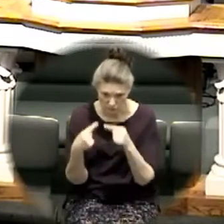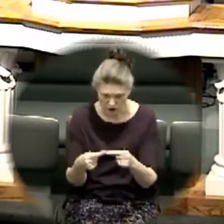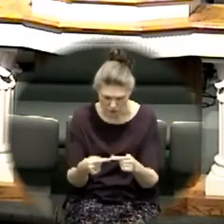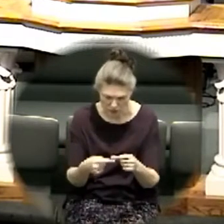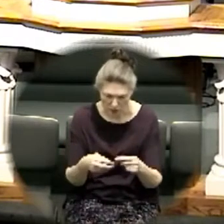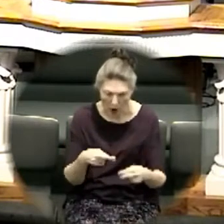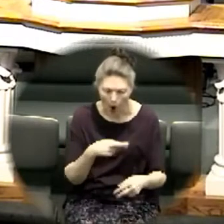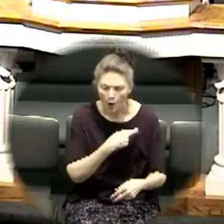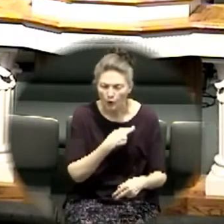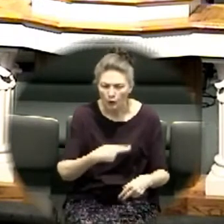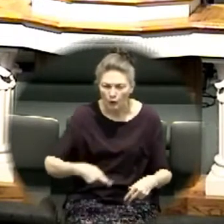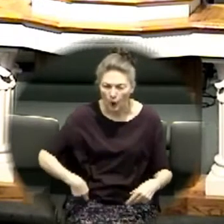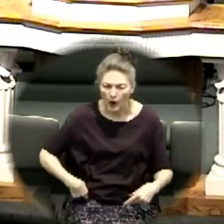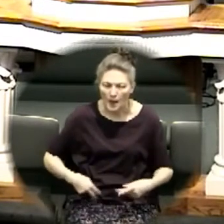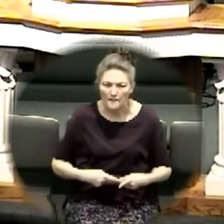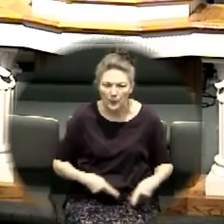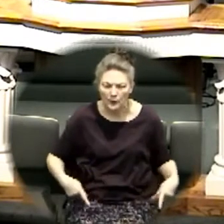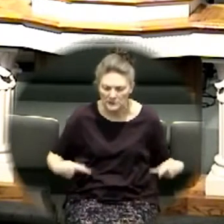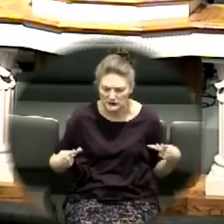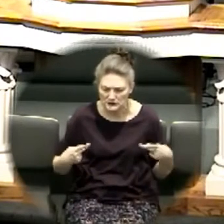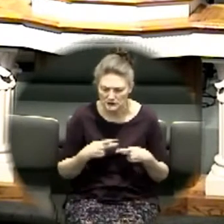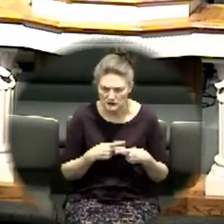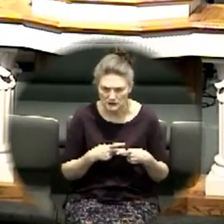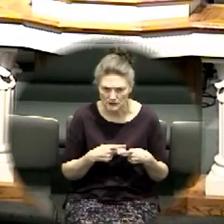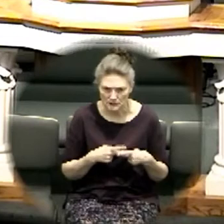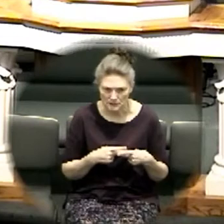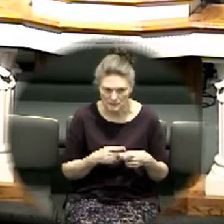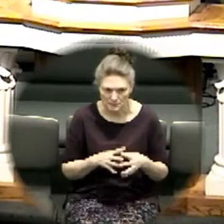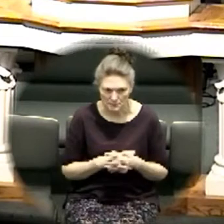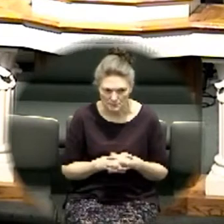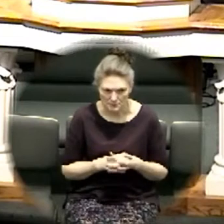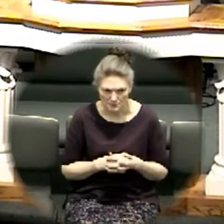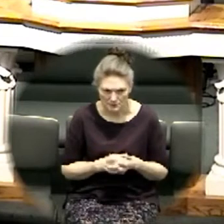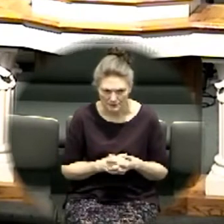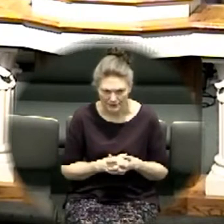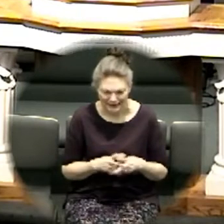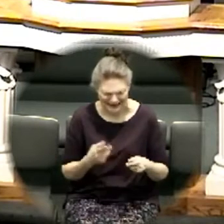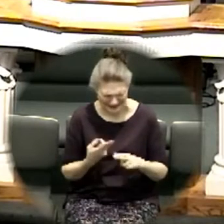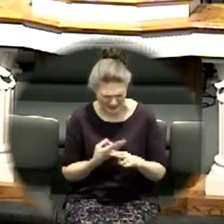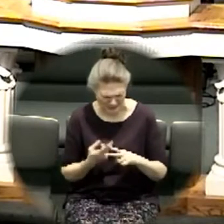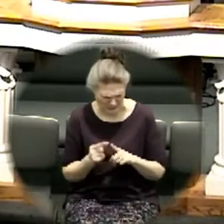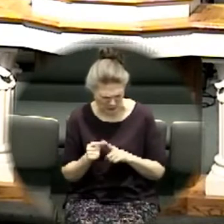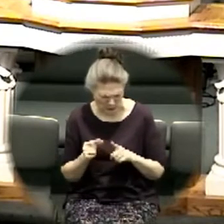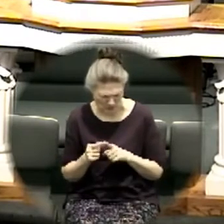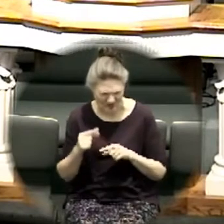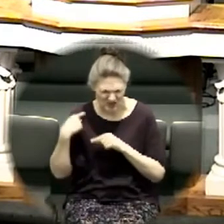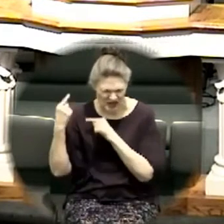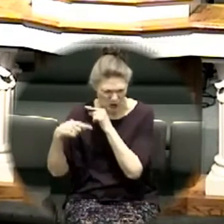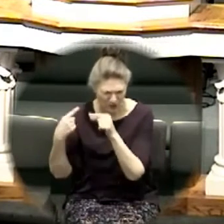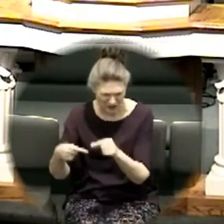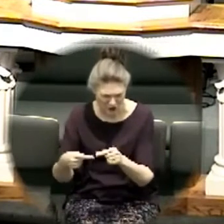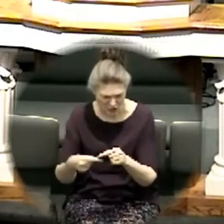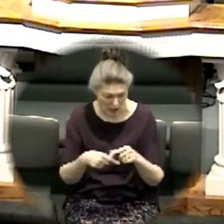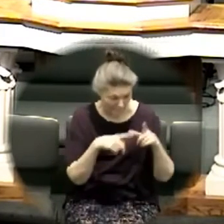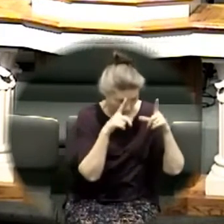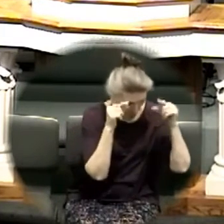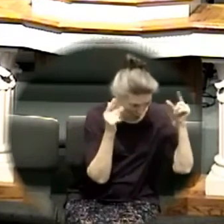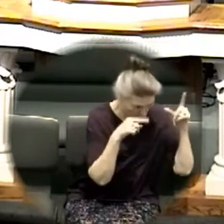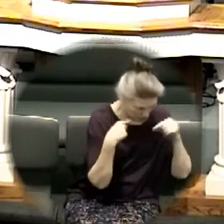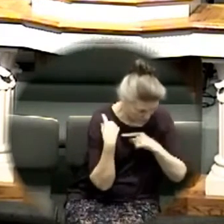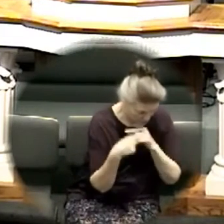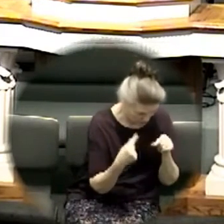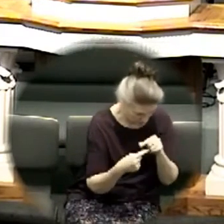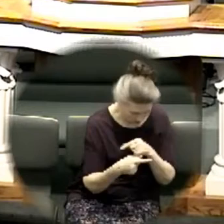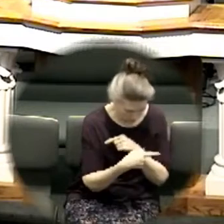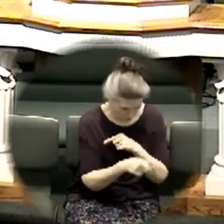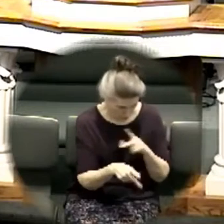notice he used generation you got Moses generation and then those people died